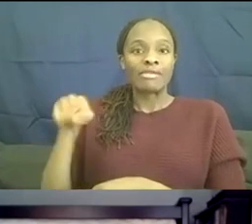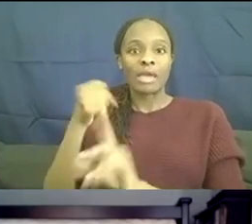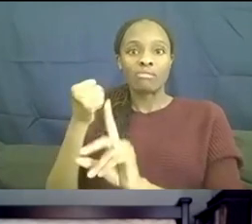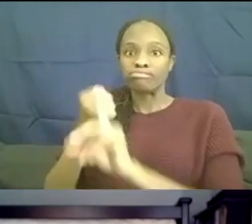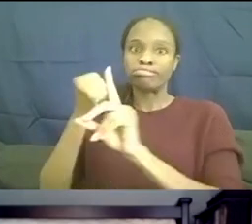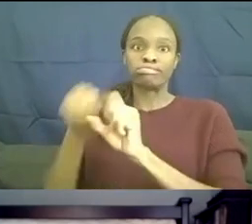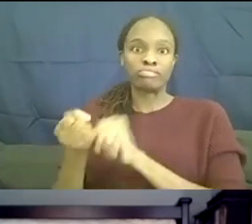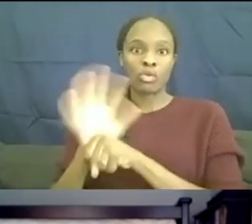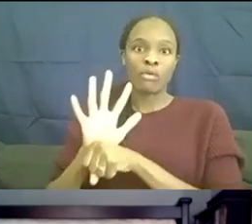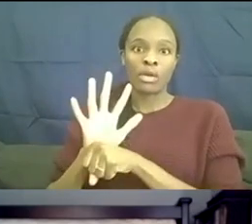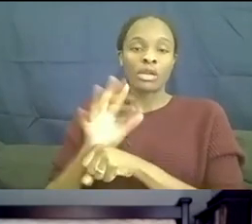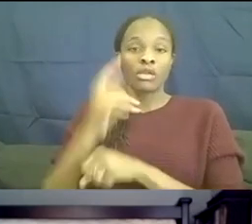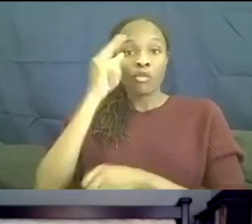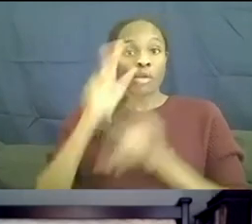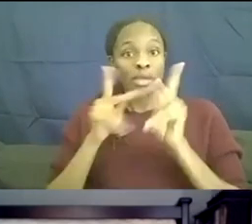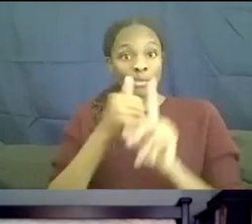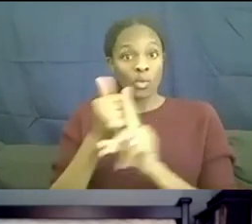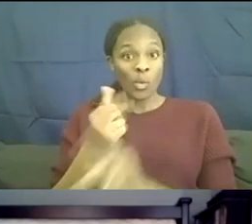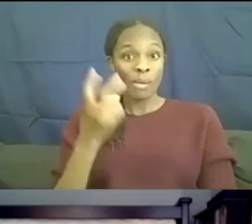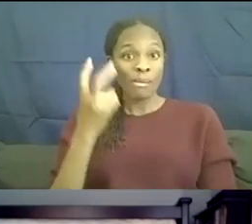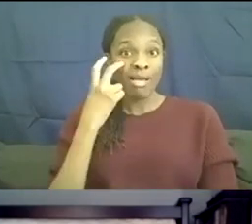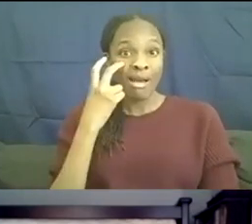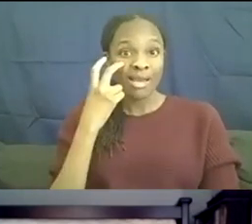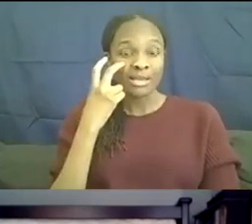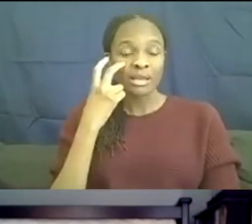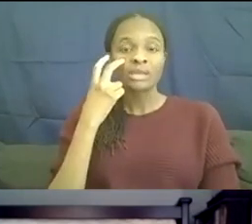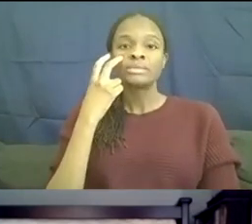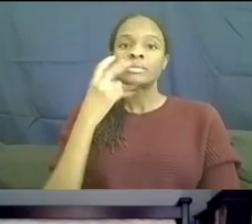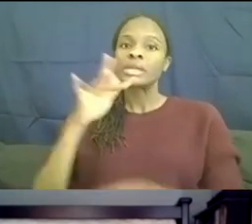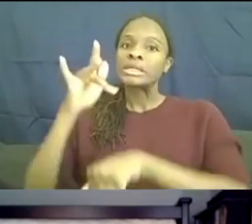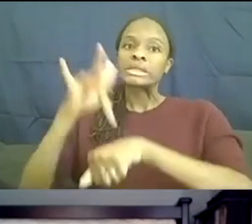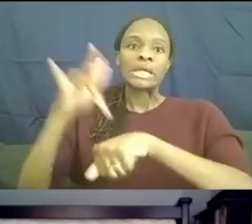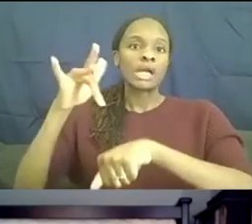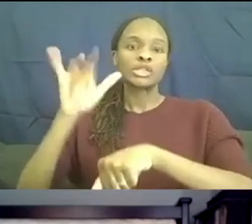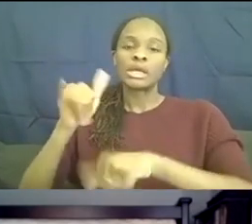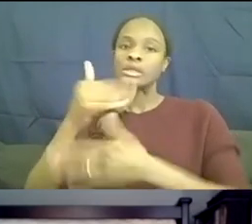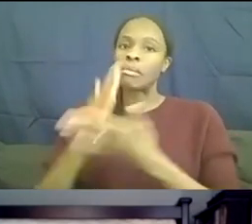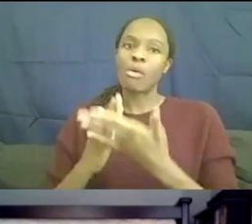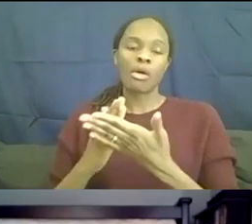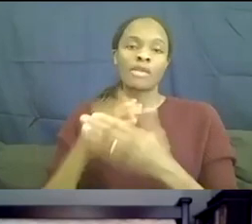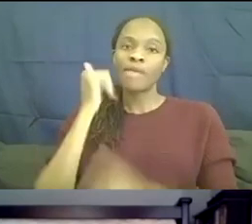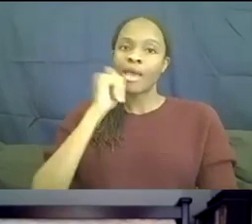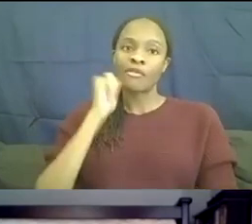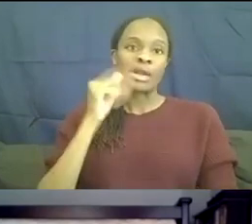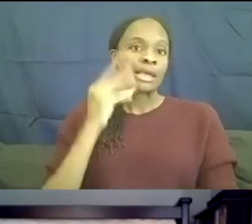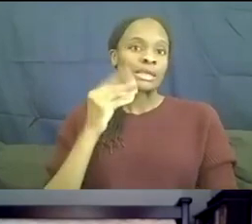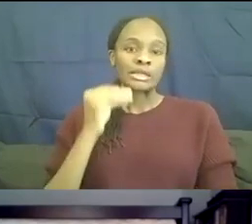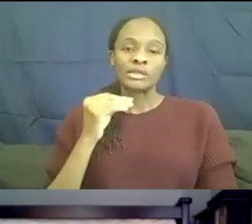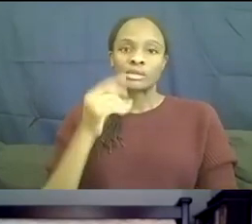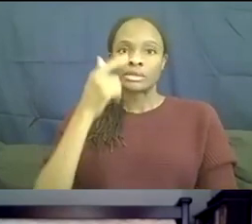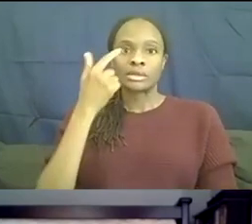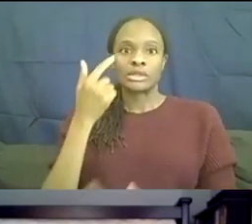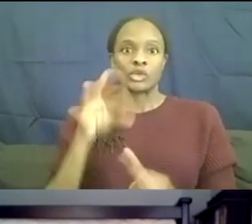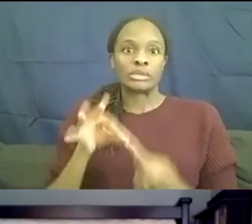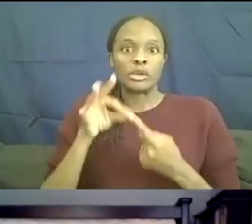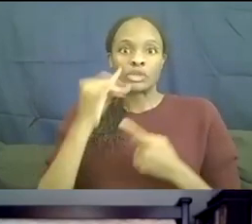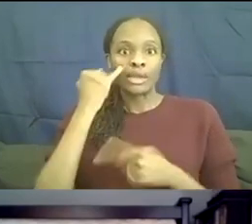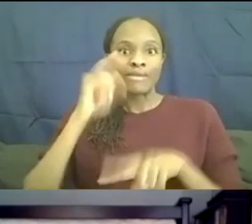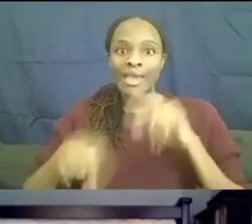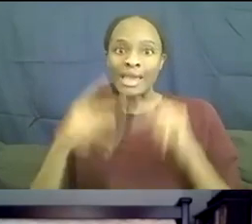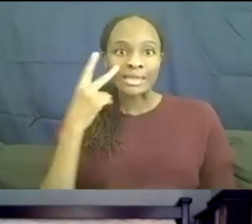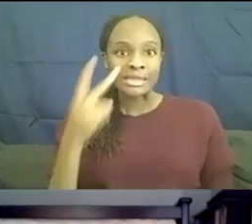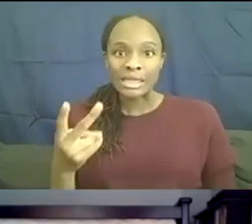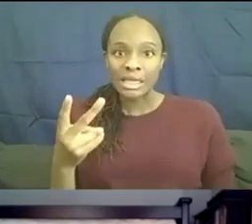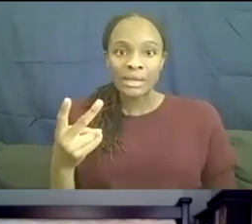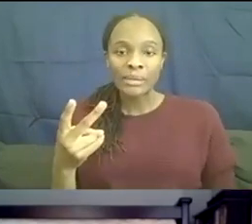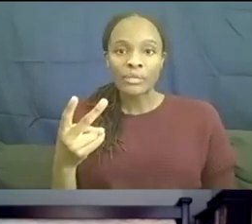for folks who are blind, as you mentioned, touch is a part of our everyday experience, even more so when you cannot see. And so when